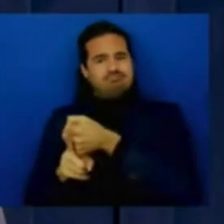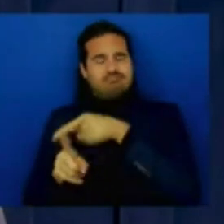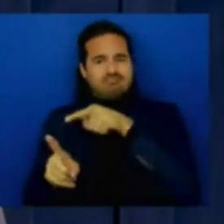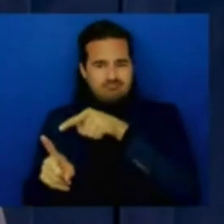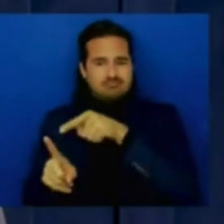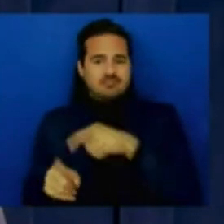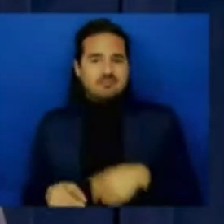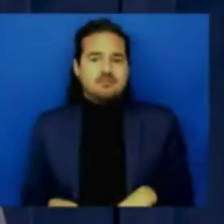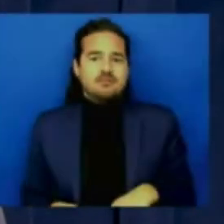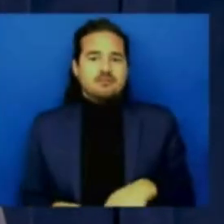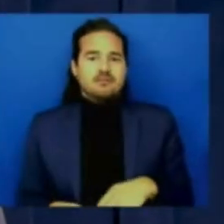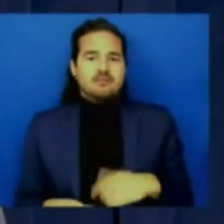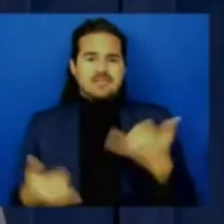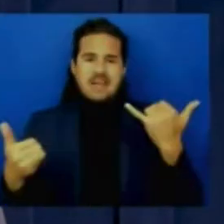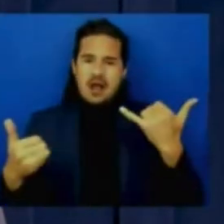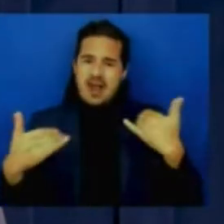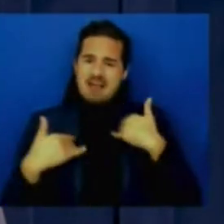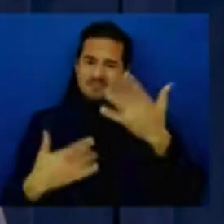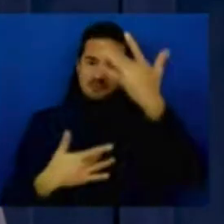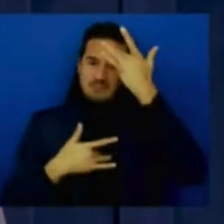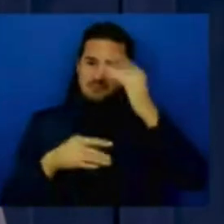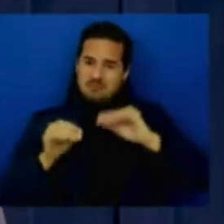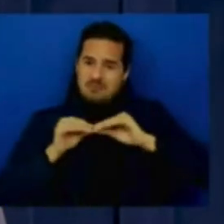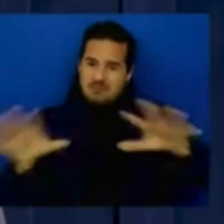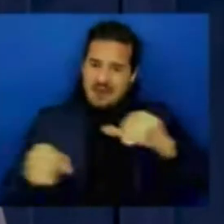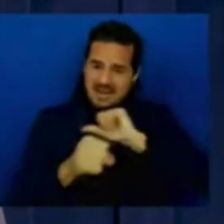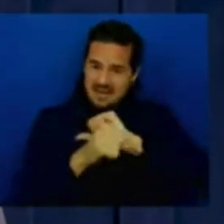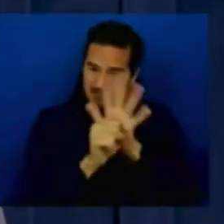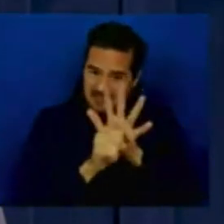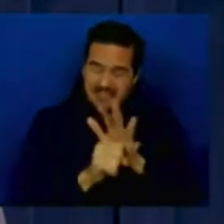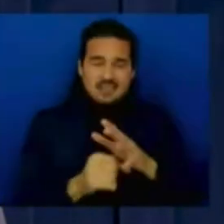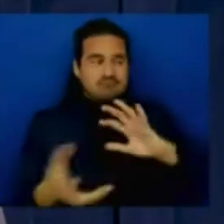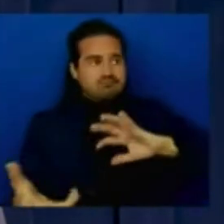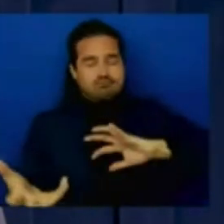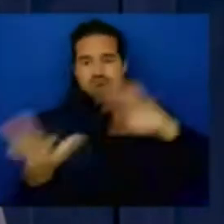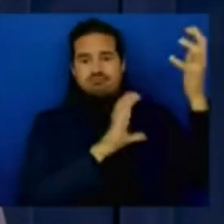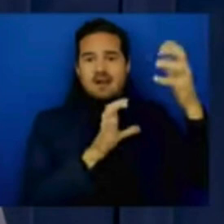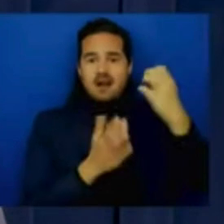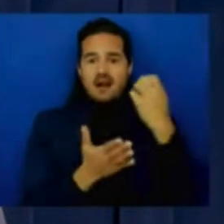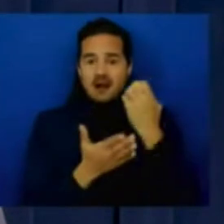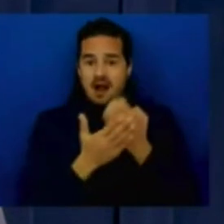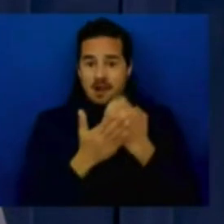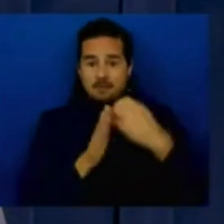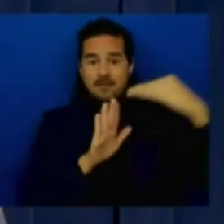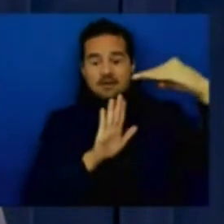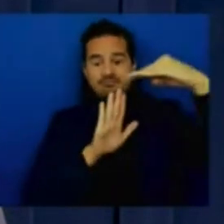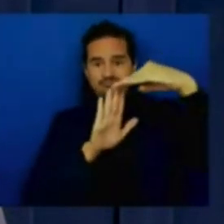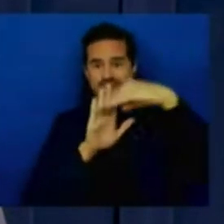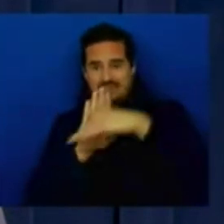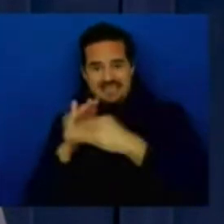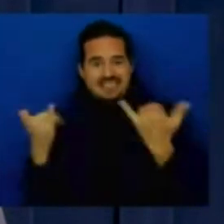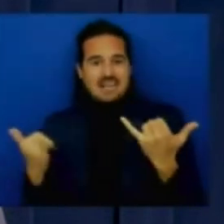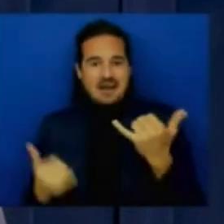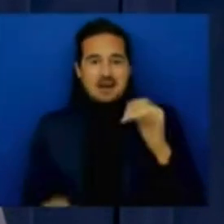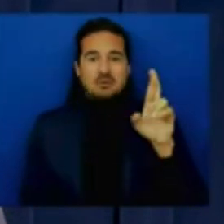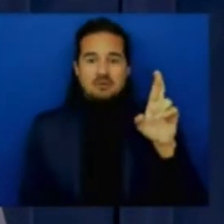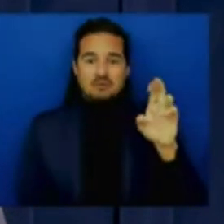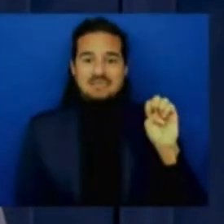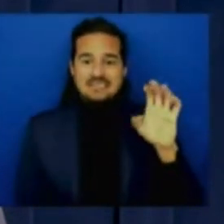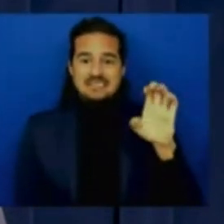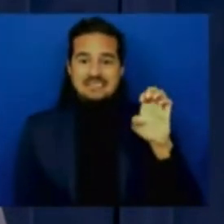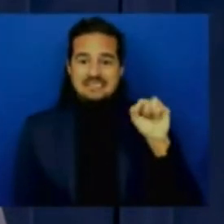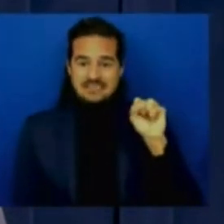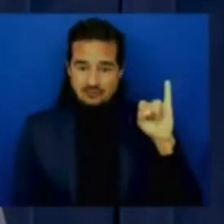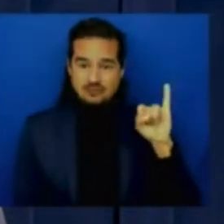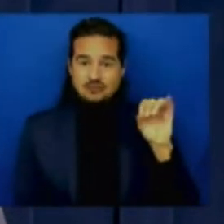but this is a significant moment not only extending protections that were due to expire this sunday extending them through june 30th